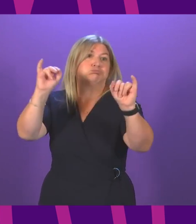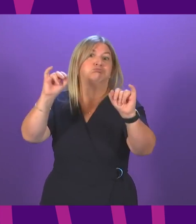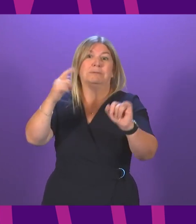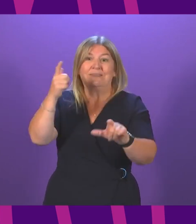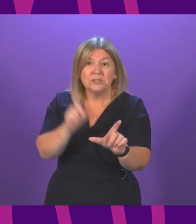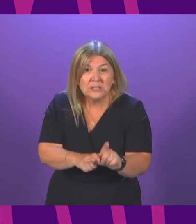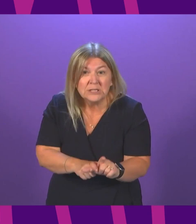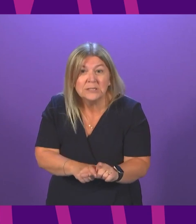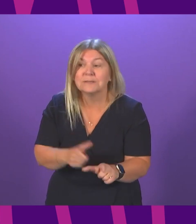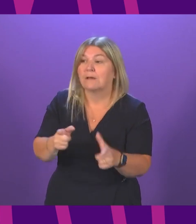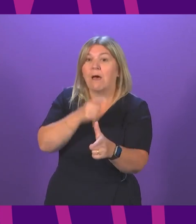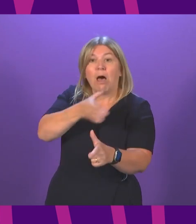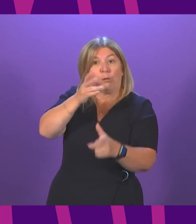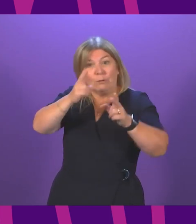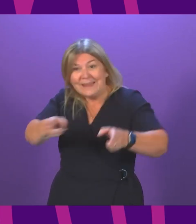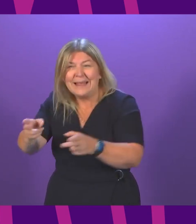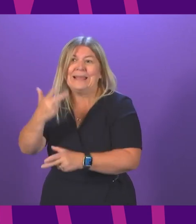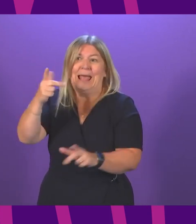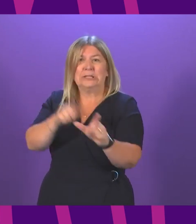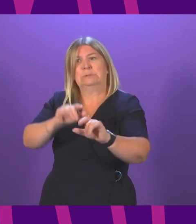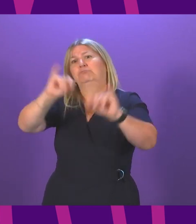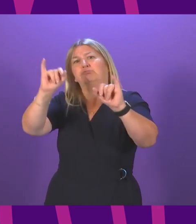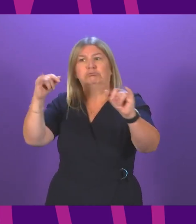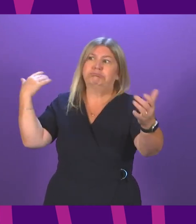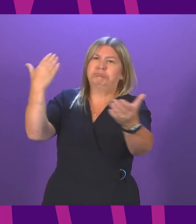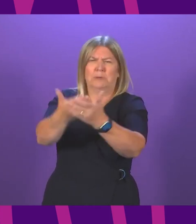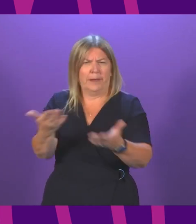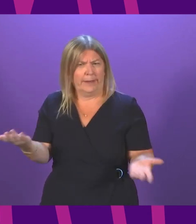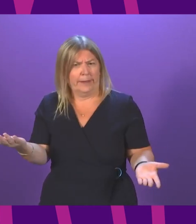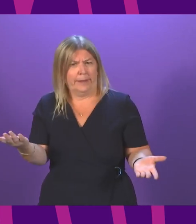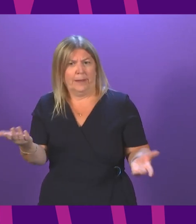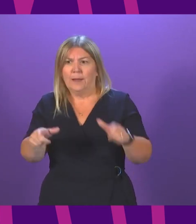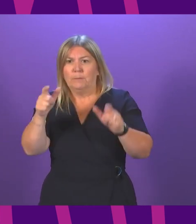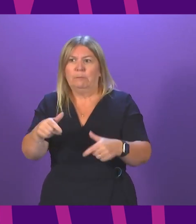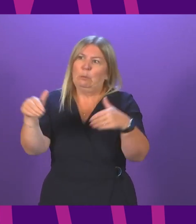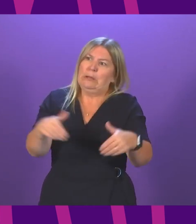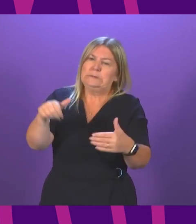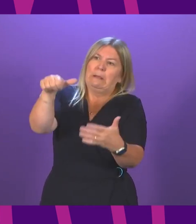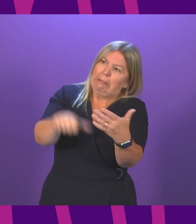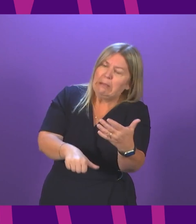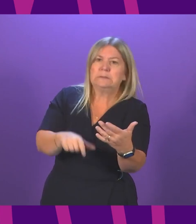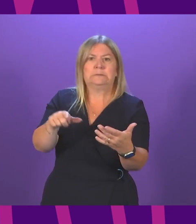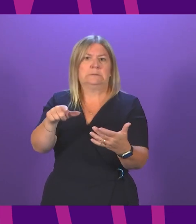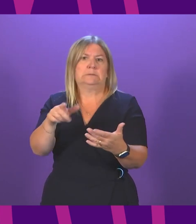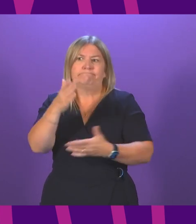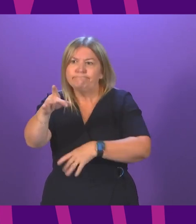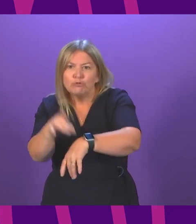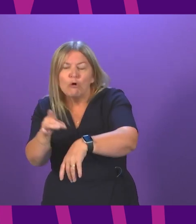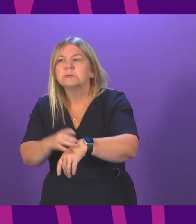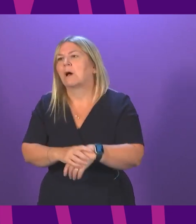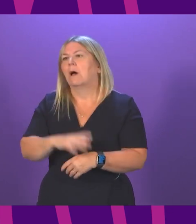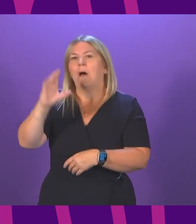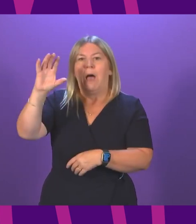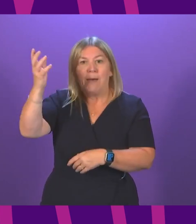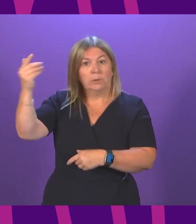eight years. People can't get to see their GP, and they're waiting hours for an ambulance. The First